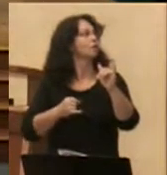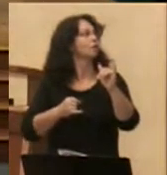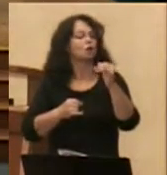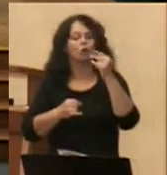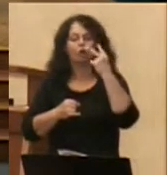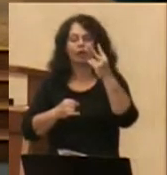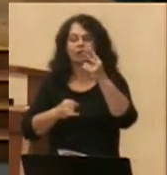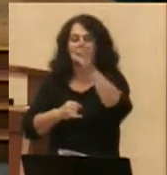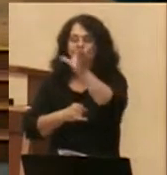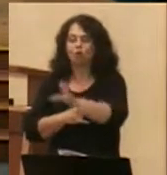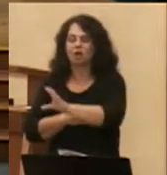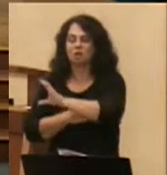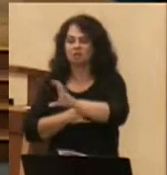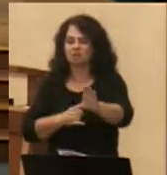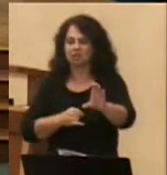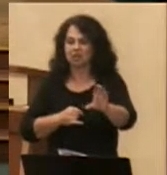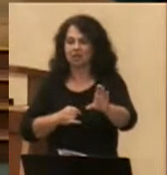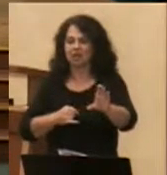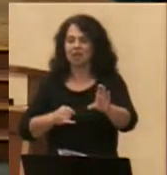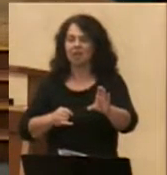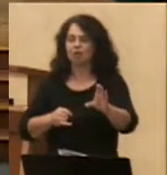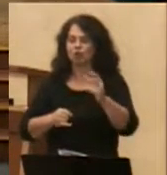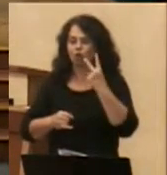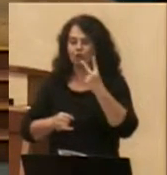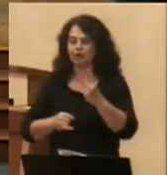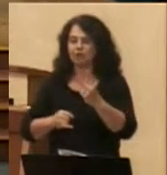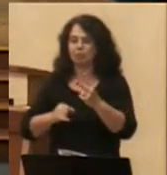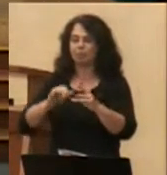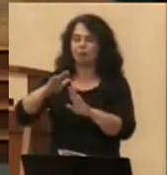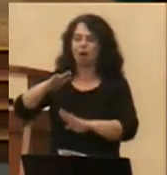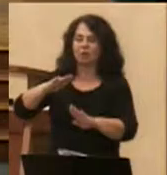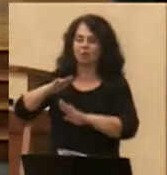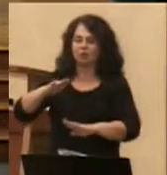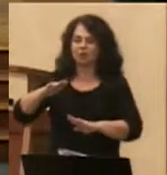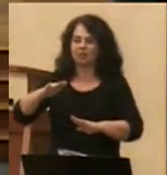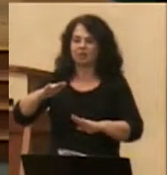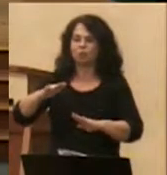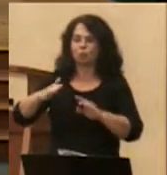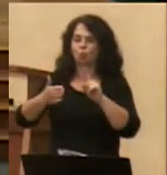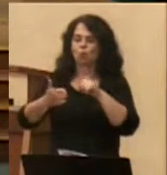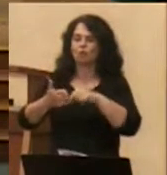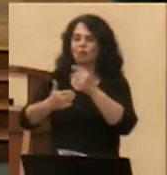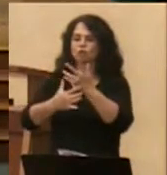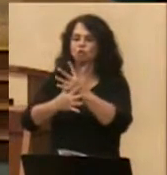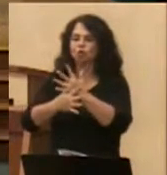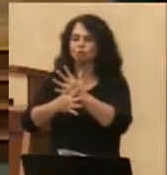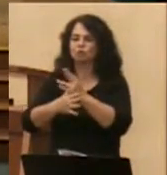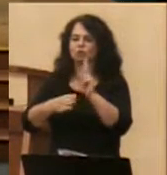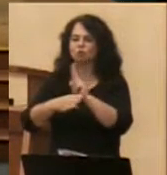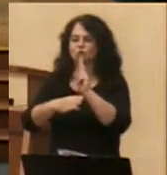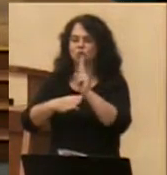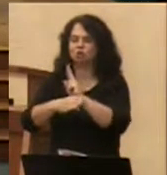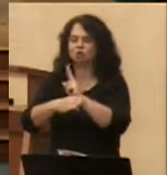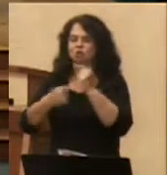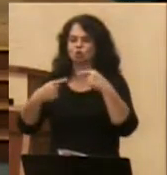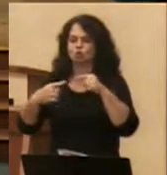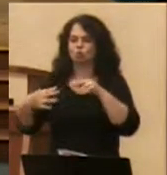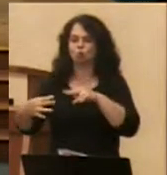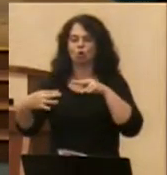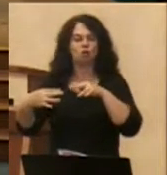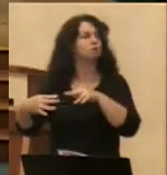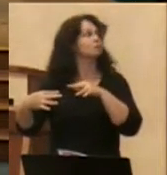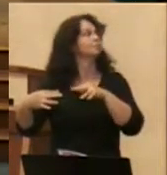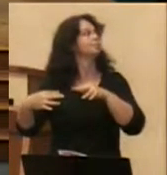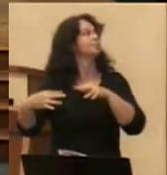Germans used in the world wars. The nation of Montenegro and its capital